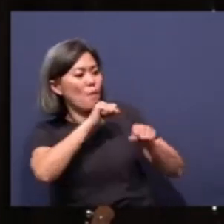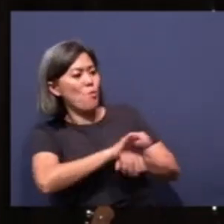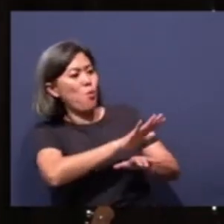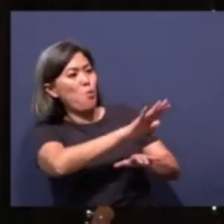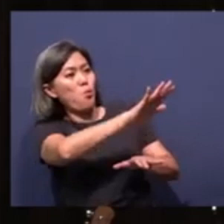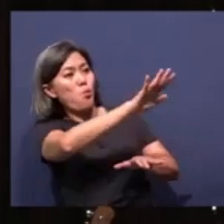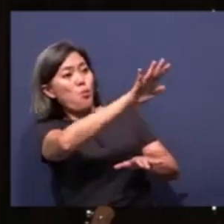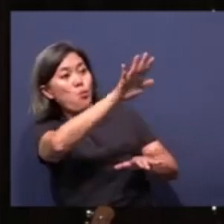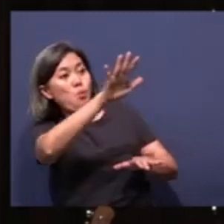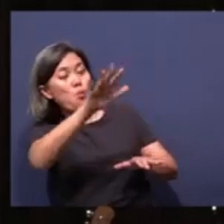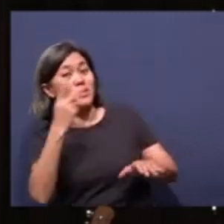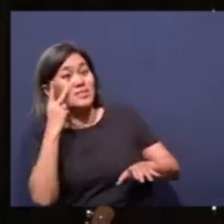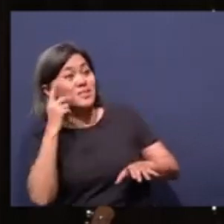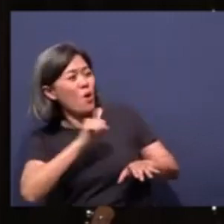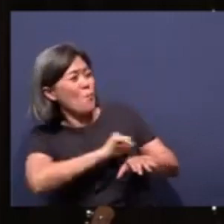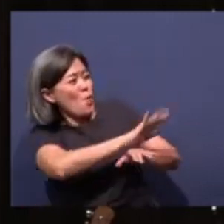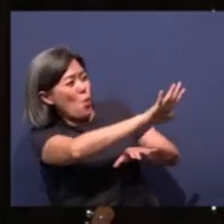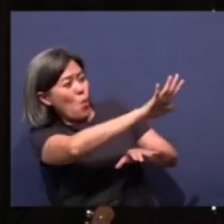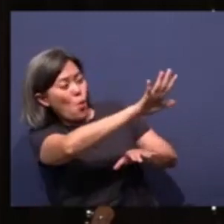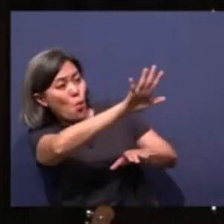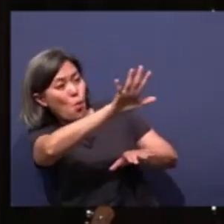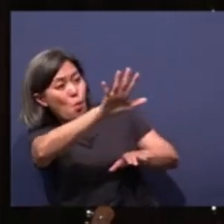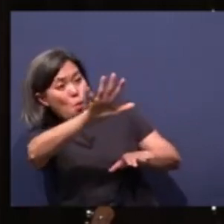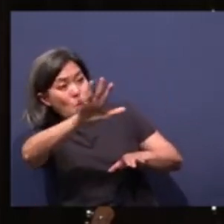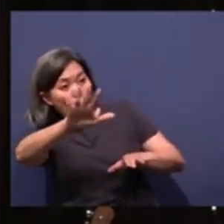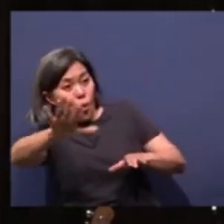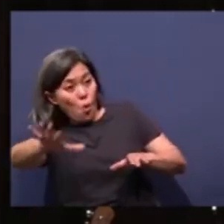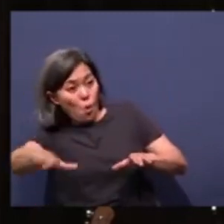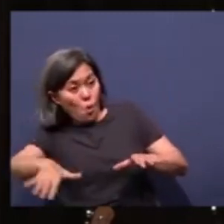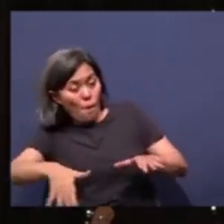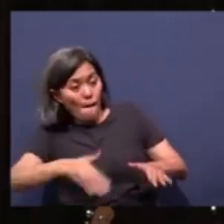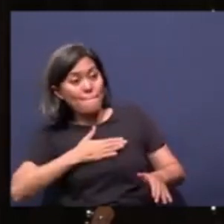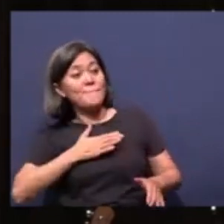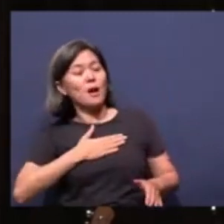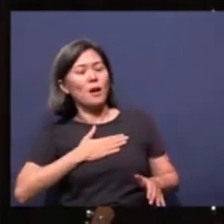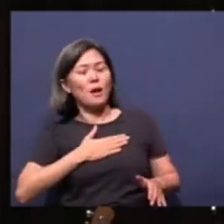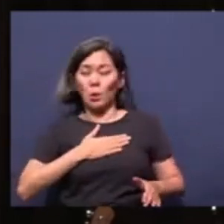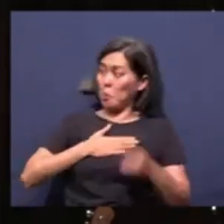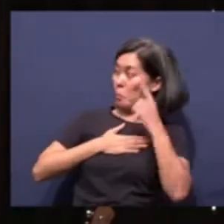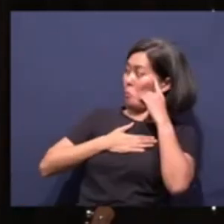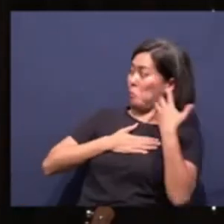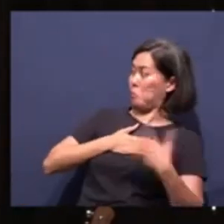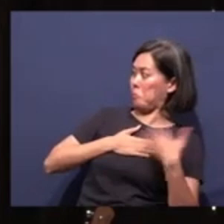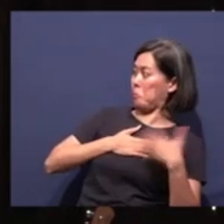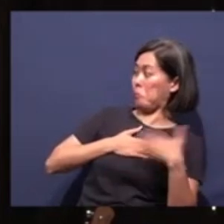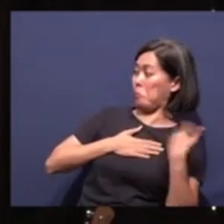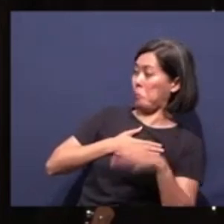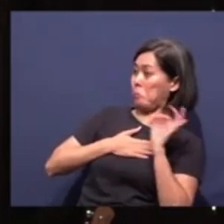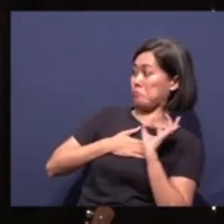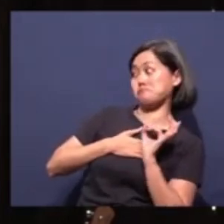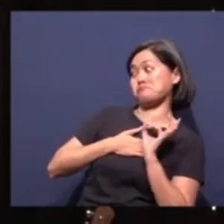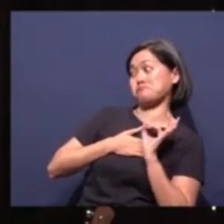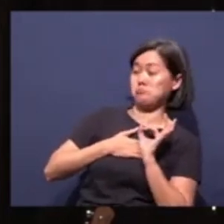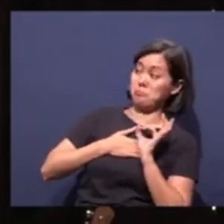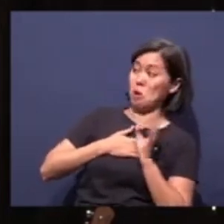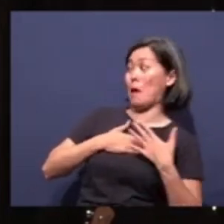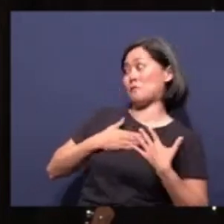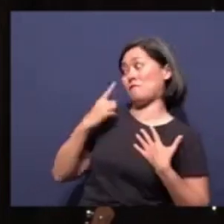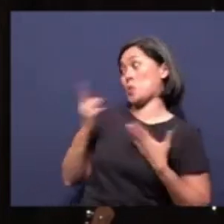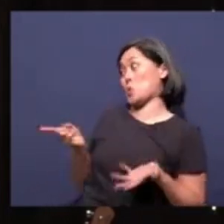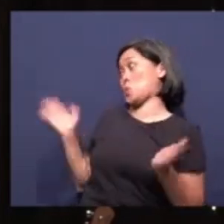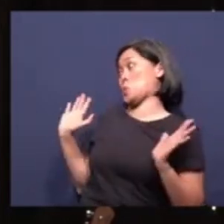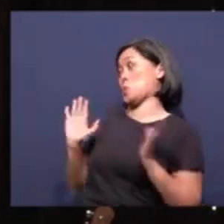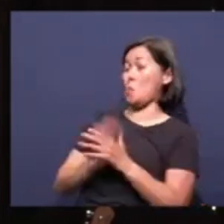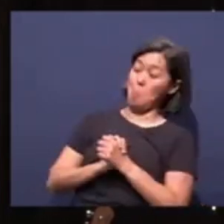that your eyes can see, all that belongs to me. I thought, wow, okay. I'm very happy for you.